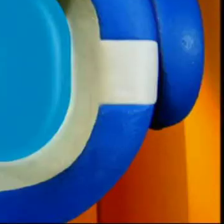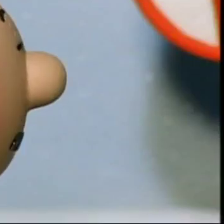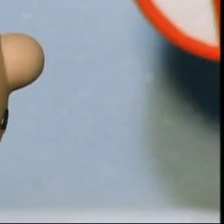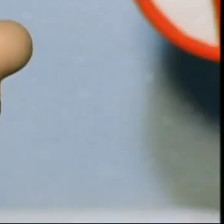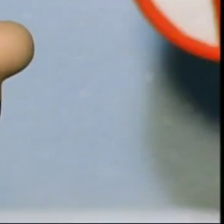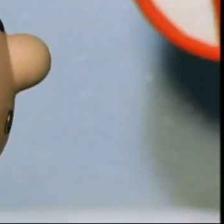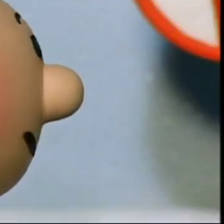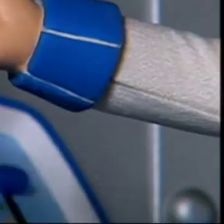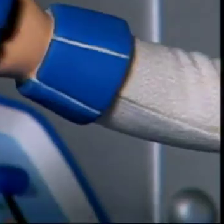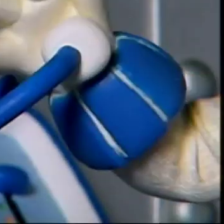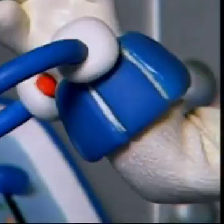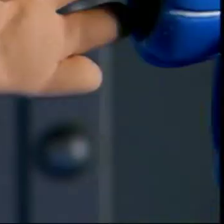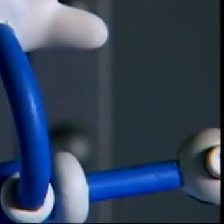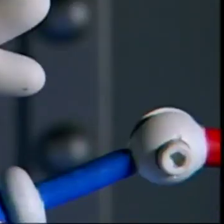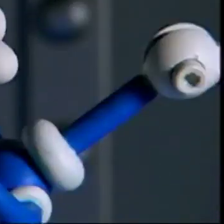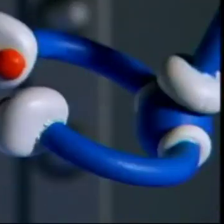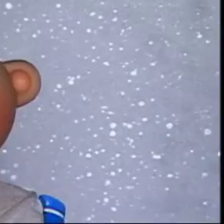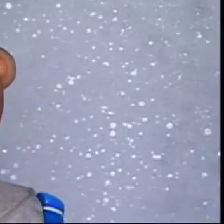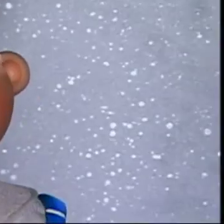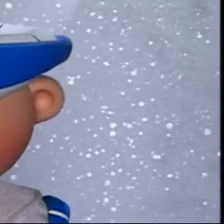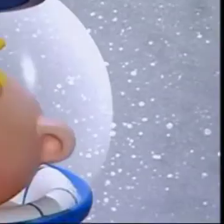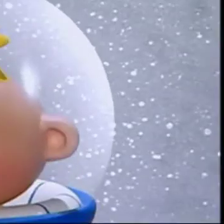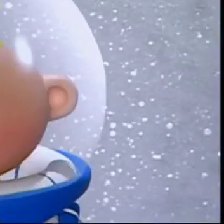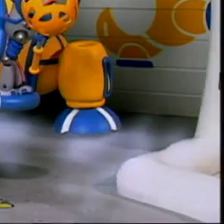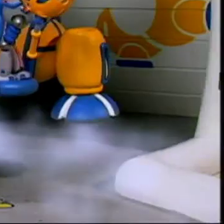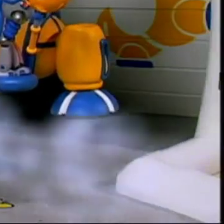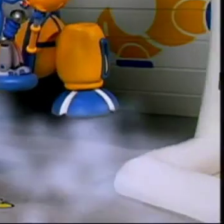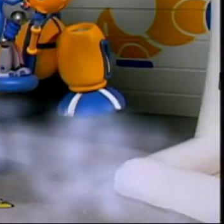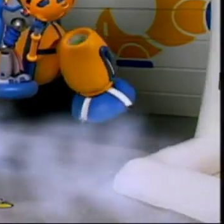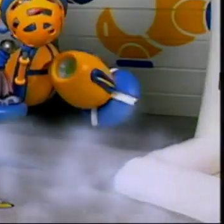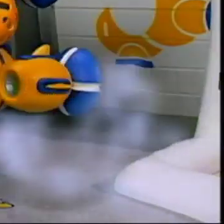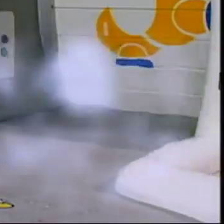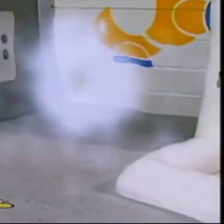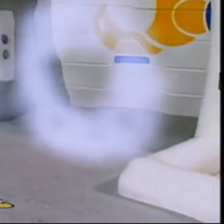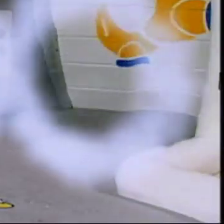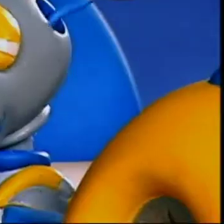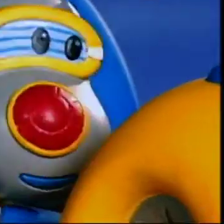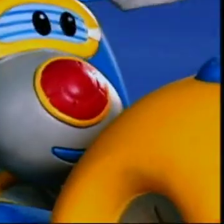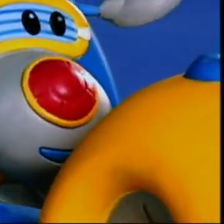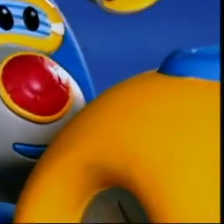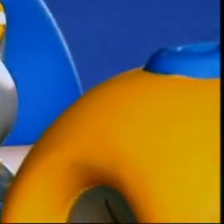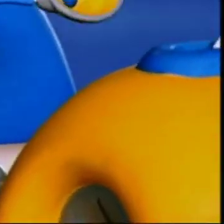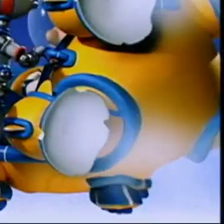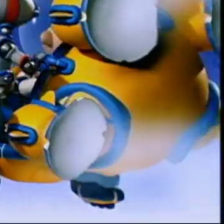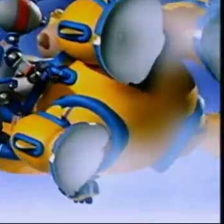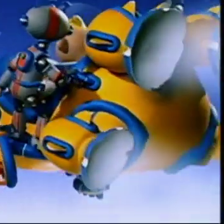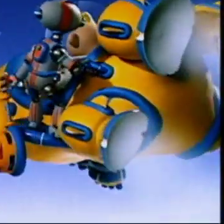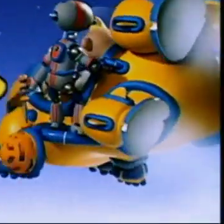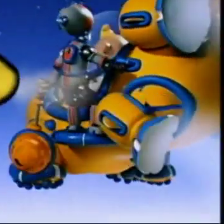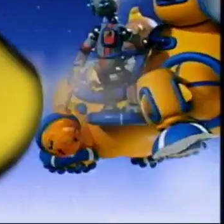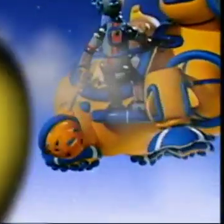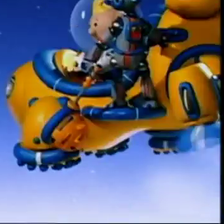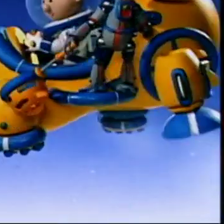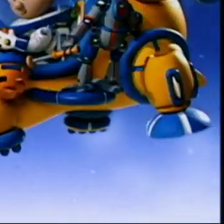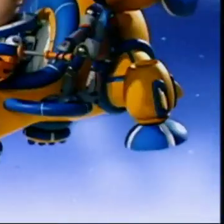Jumping Jupiter It's time to blast off for some adventures with Lunar Jim We'll be there in no time Because you